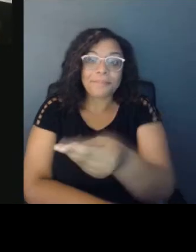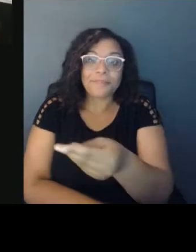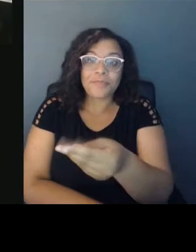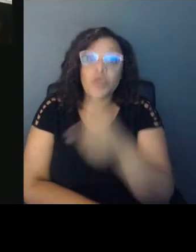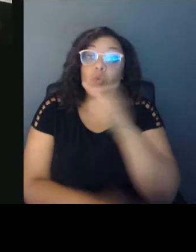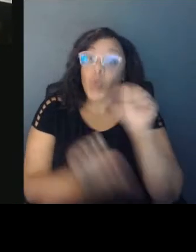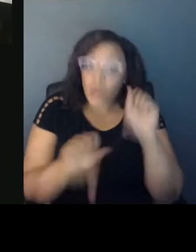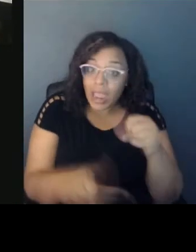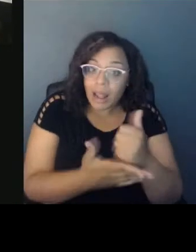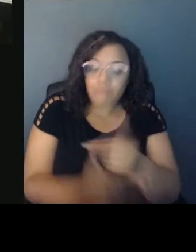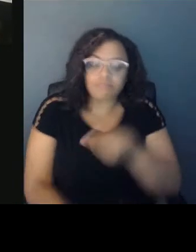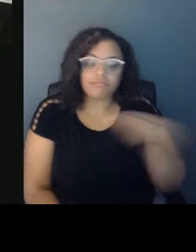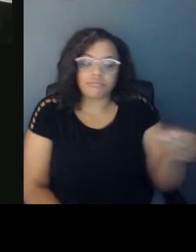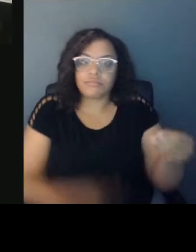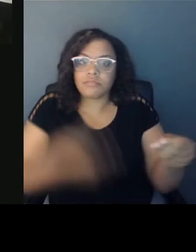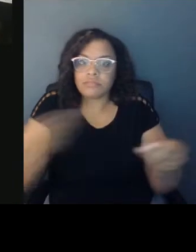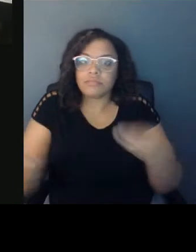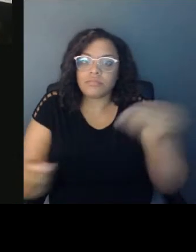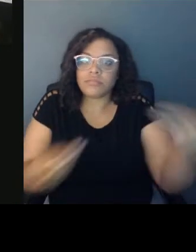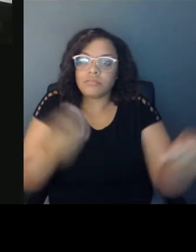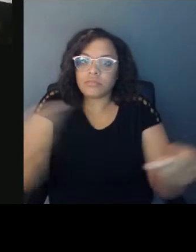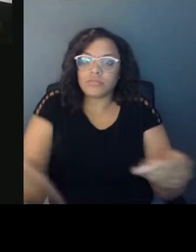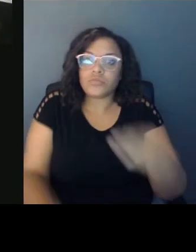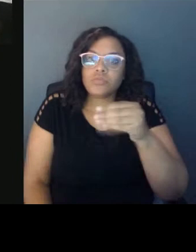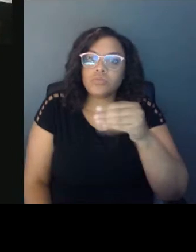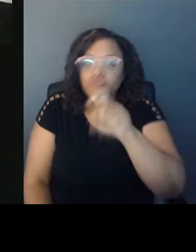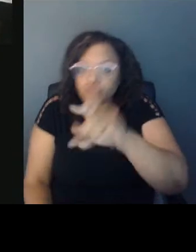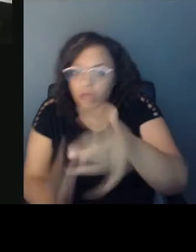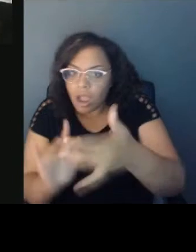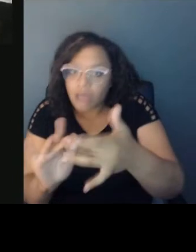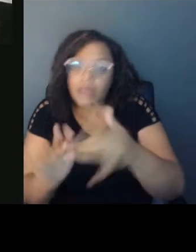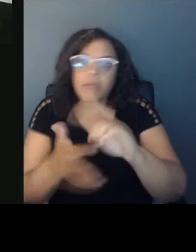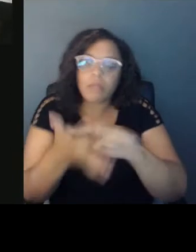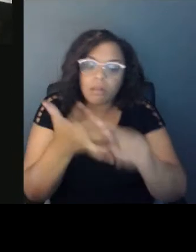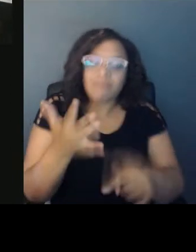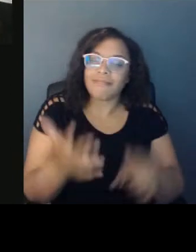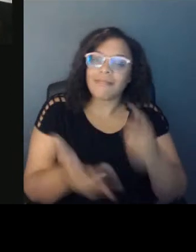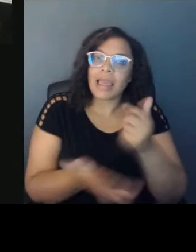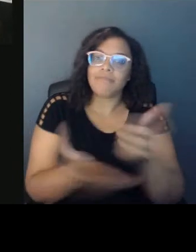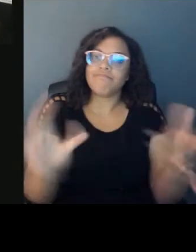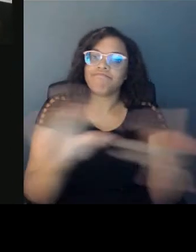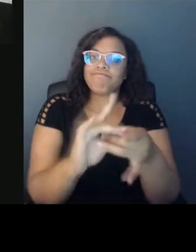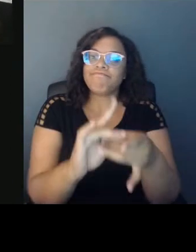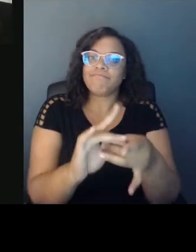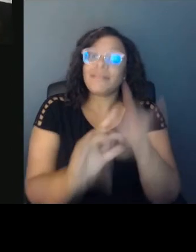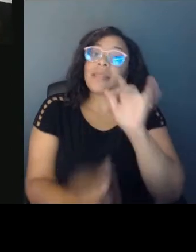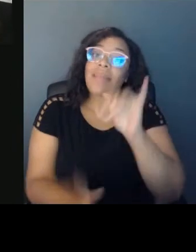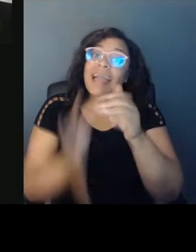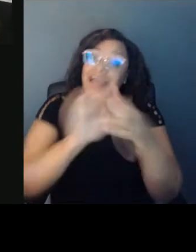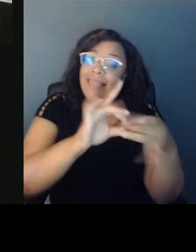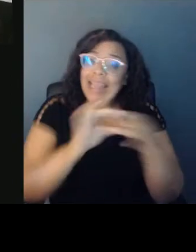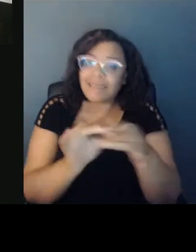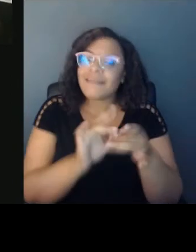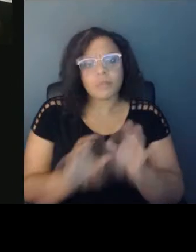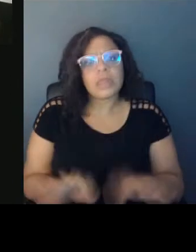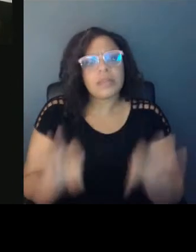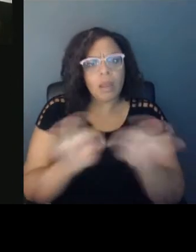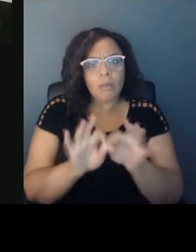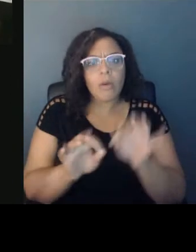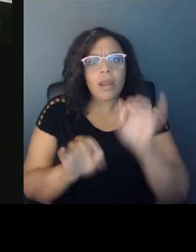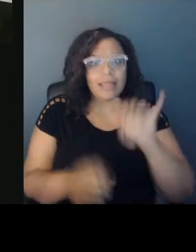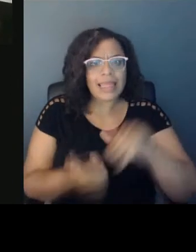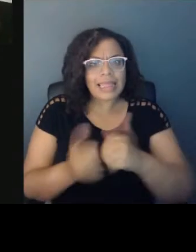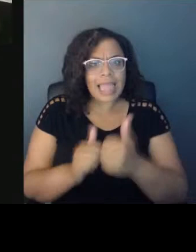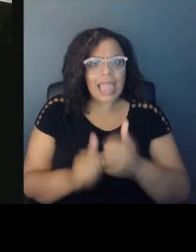Let me tell you who you should talk to and try to bring it together because a collective is important. And that's how we survived as a people. So